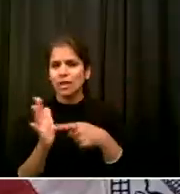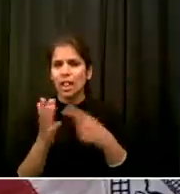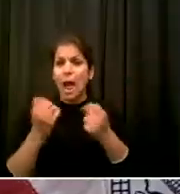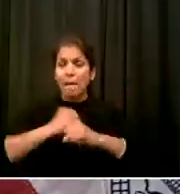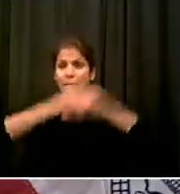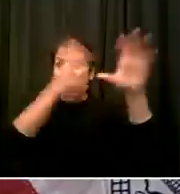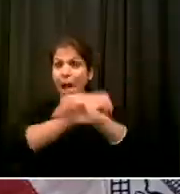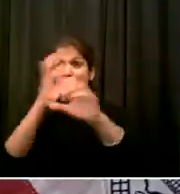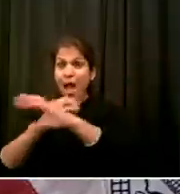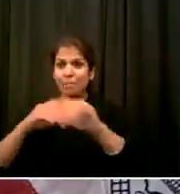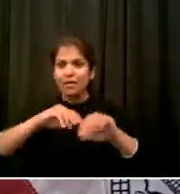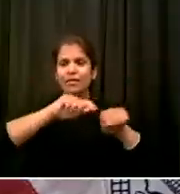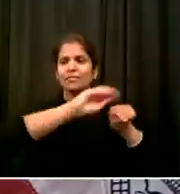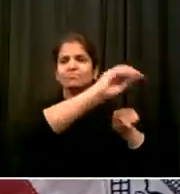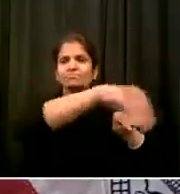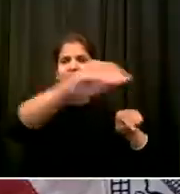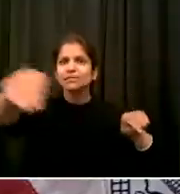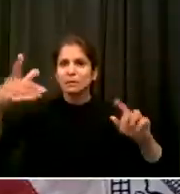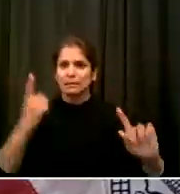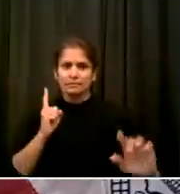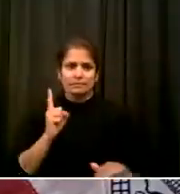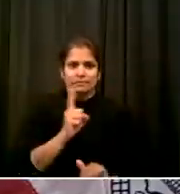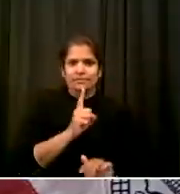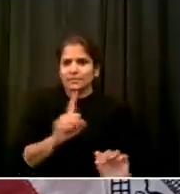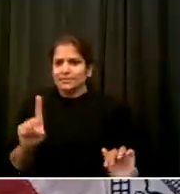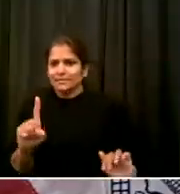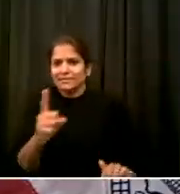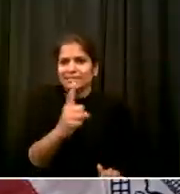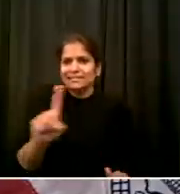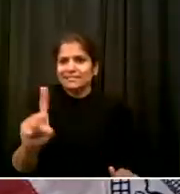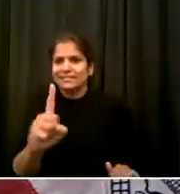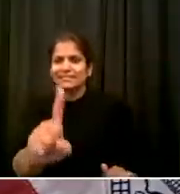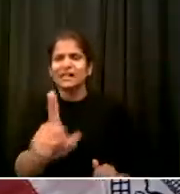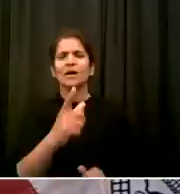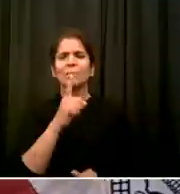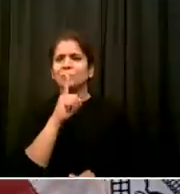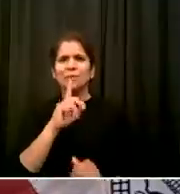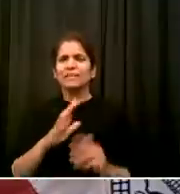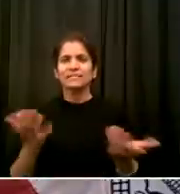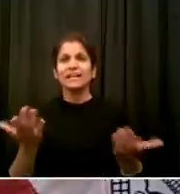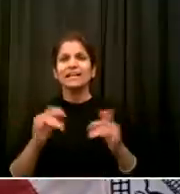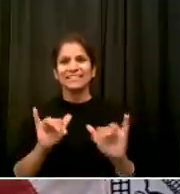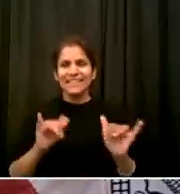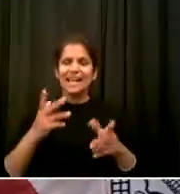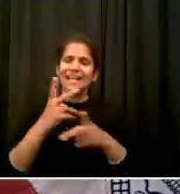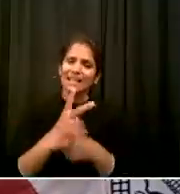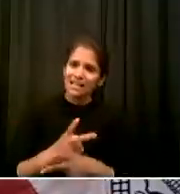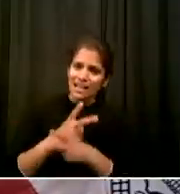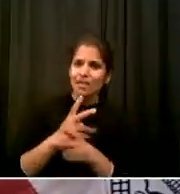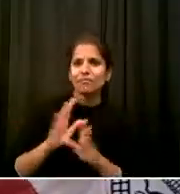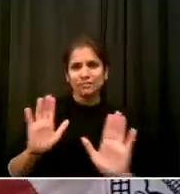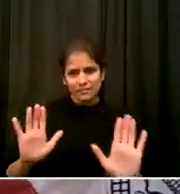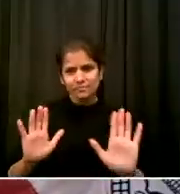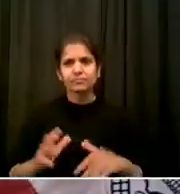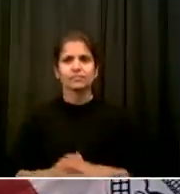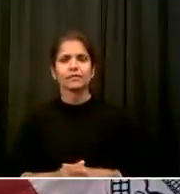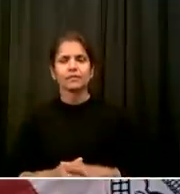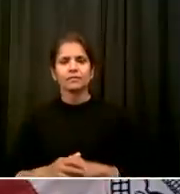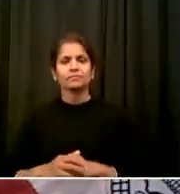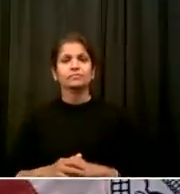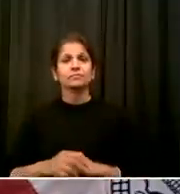disease to reassert Look, we all saw, we talked about yesterday, the news from Beijing Which is obviously very troubling